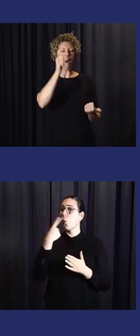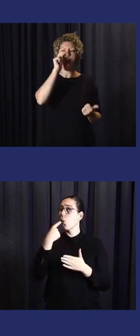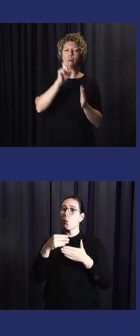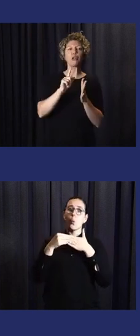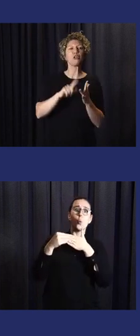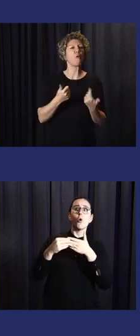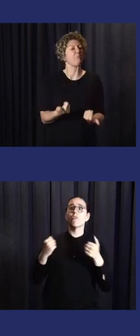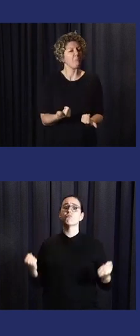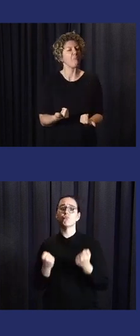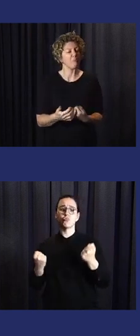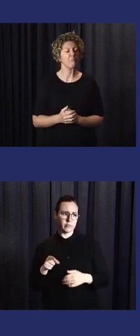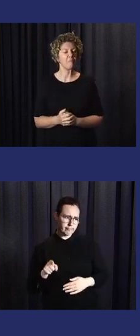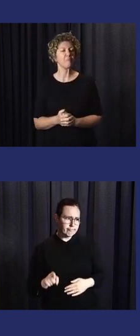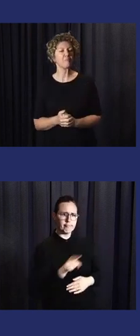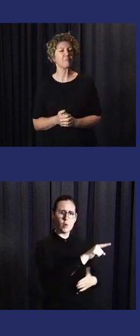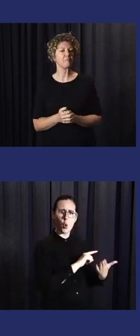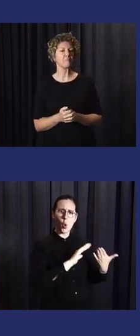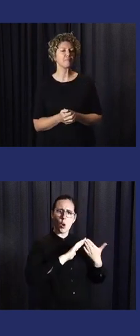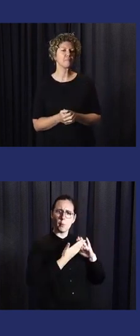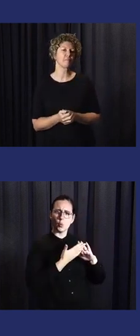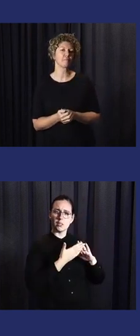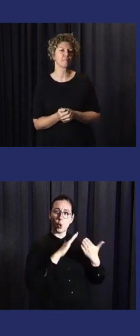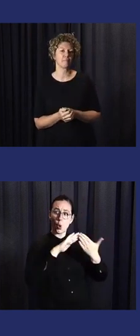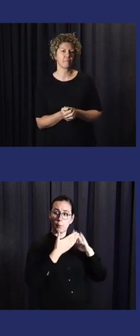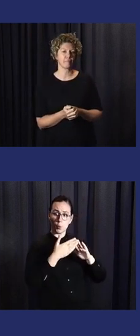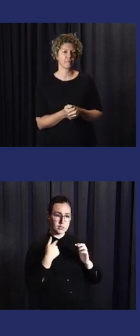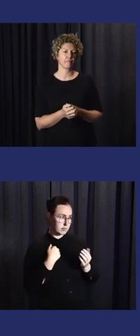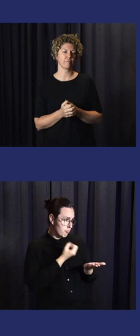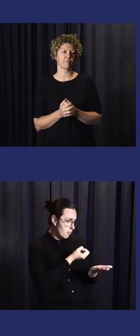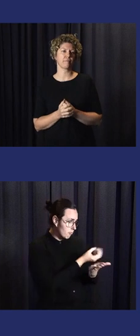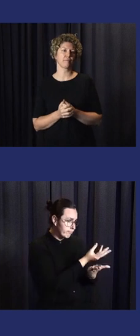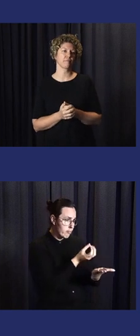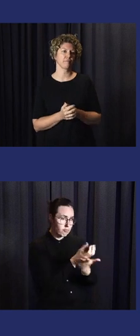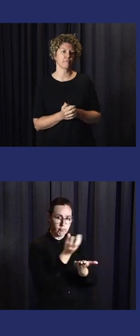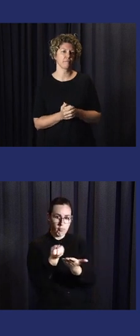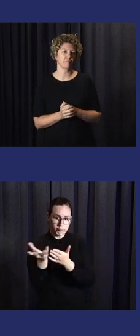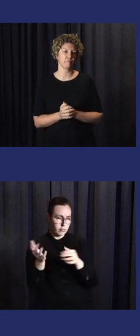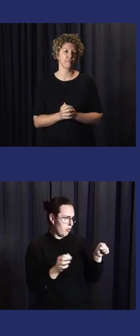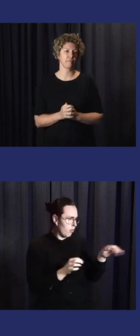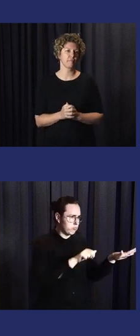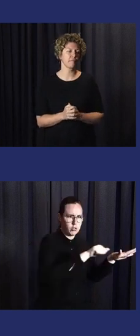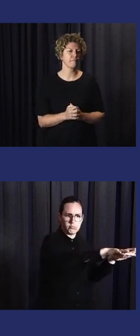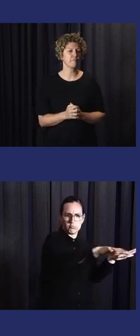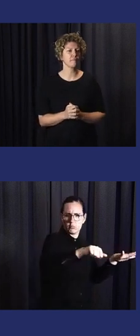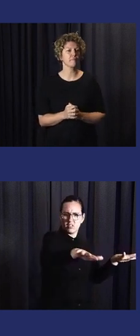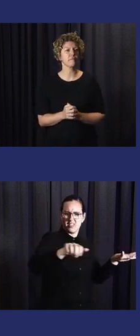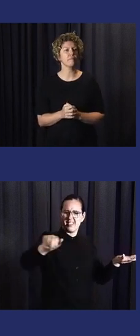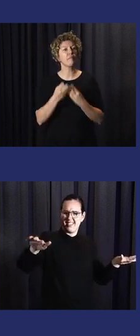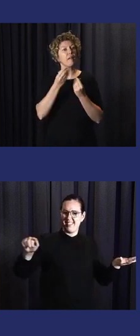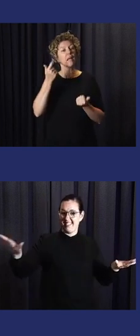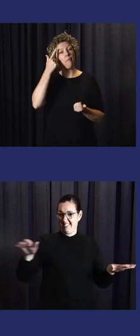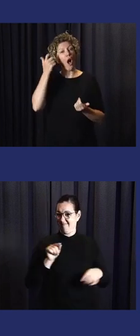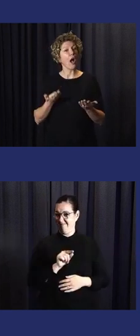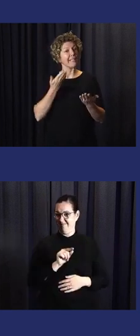action, what will the early action they should take before the disaster landfall. And then